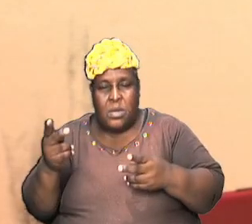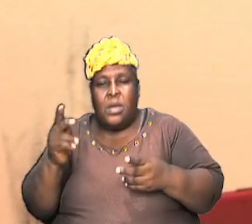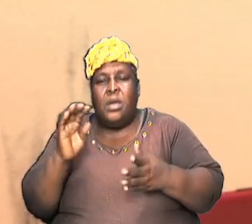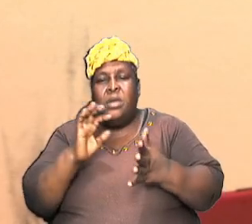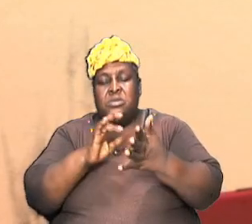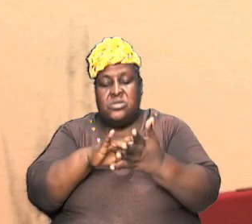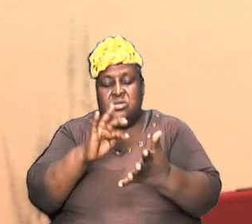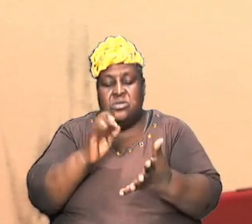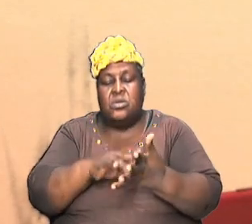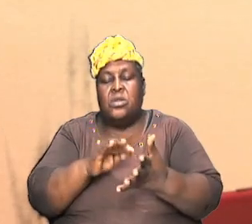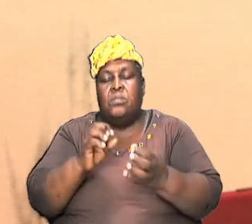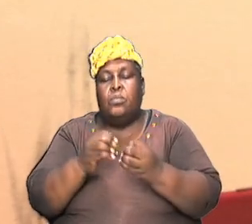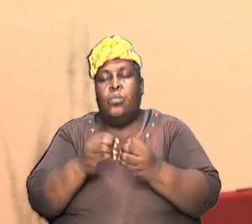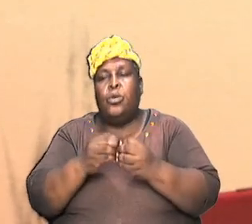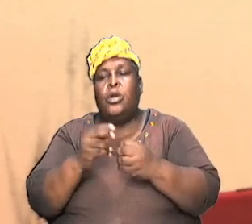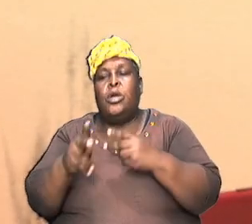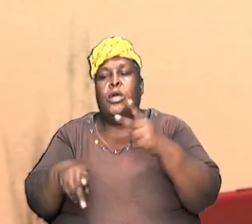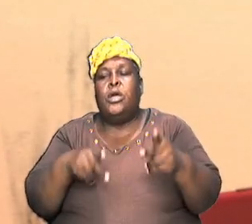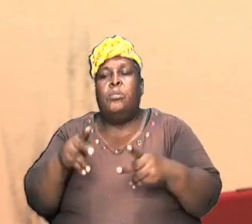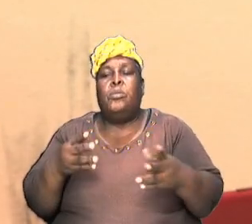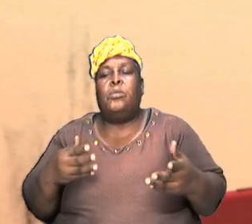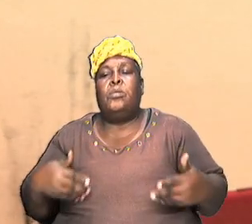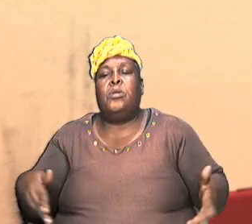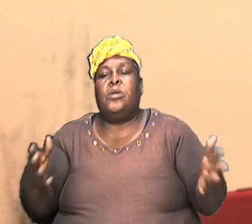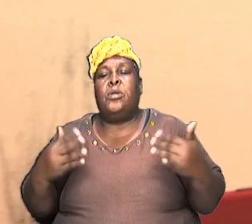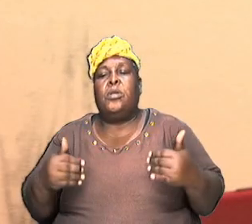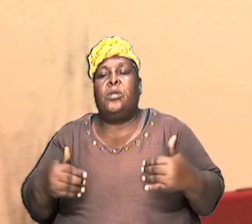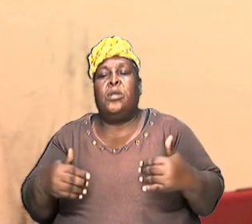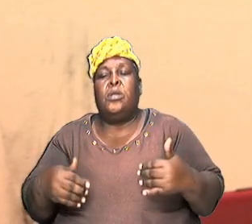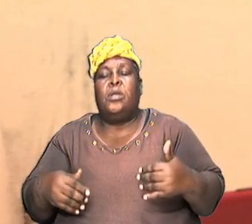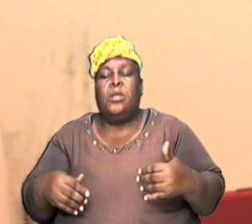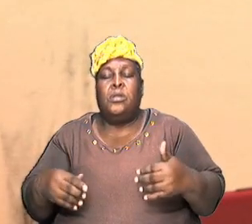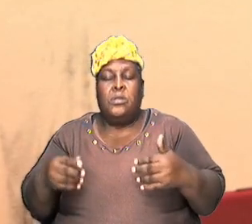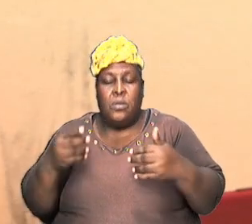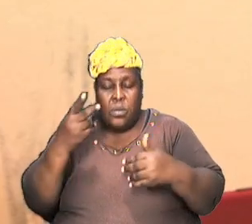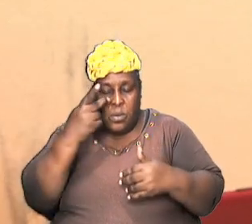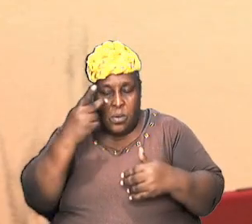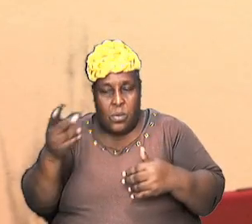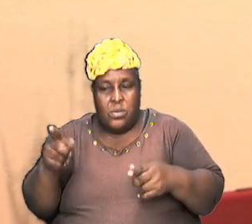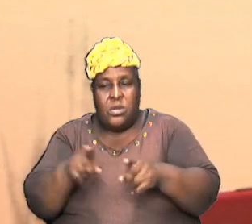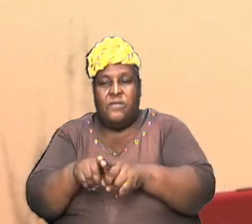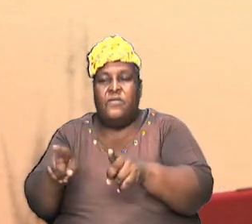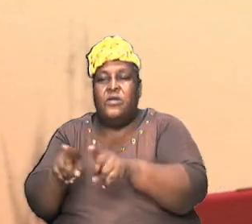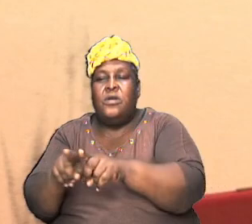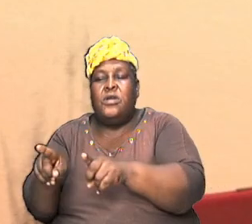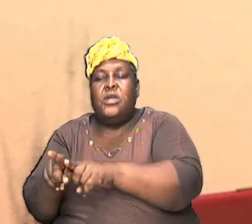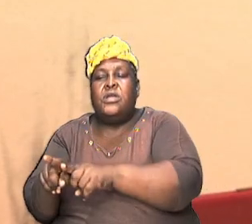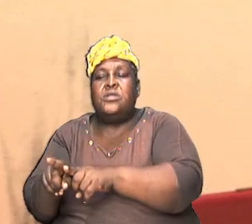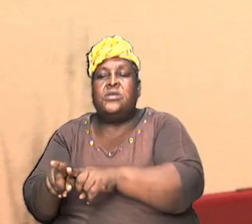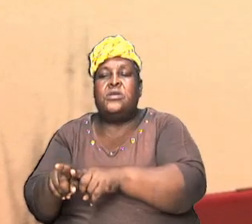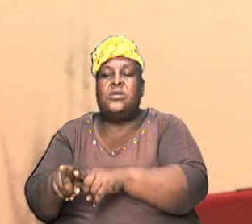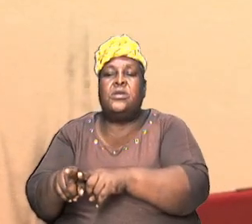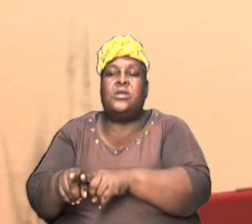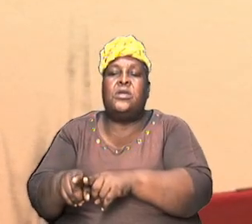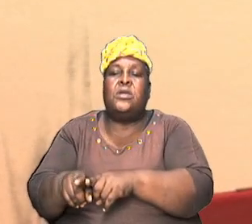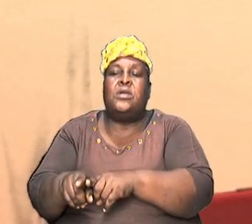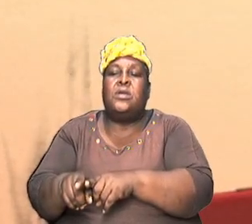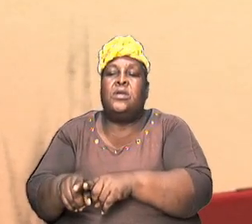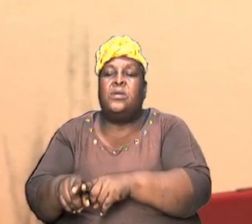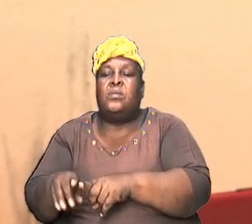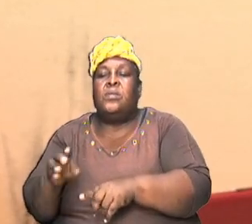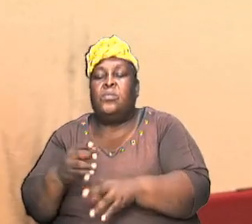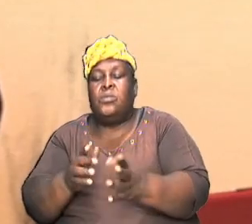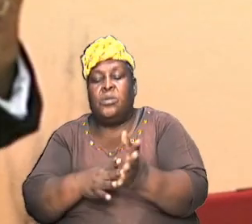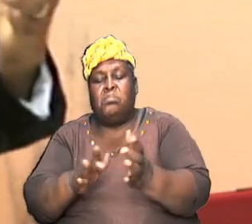are here the propensity to start to look different and to have different features and then worse when the